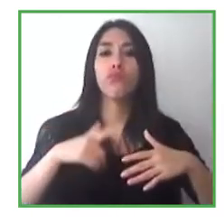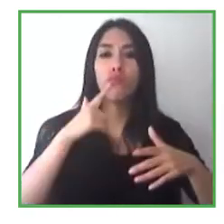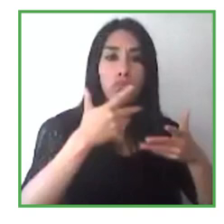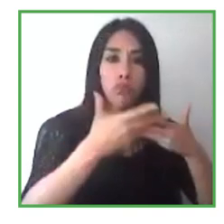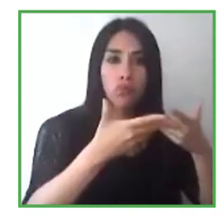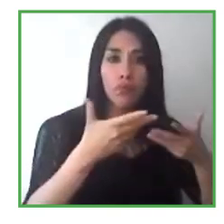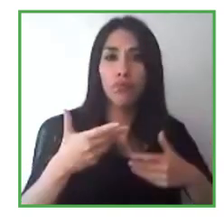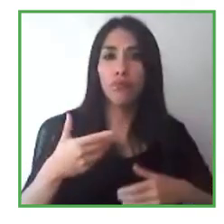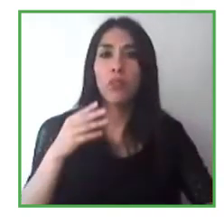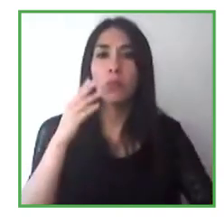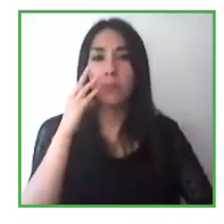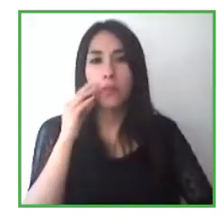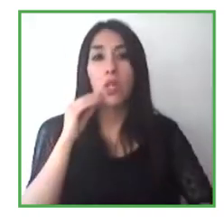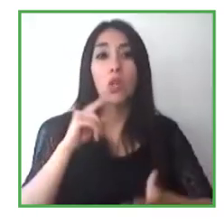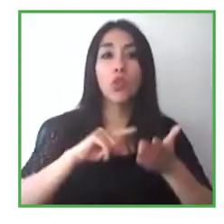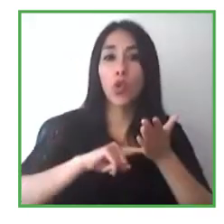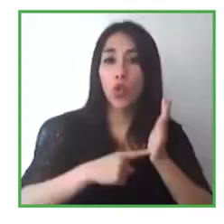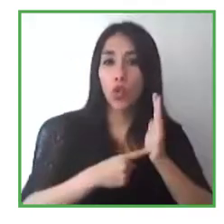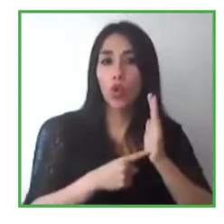do more and to do better.